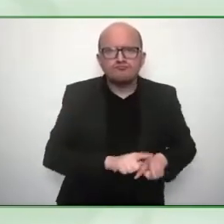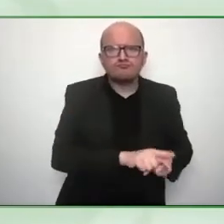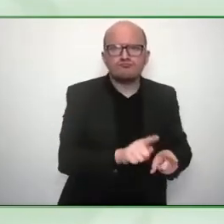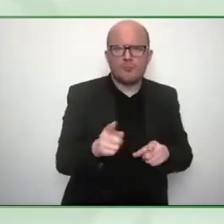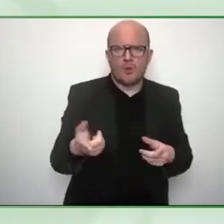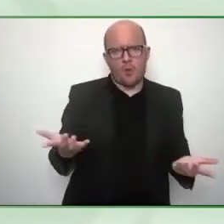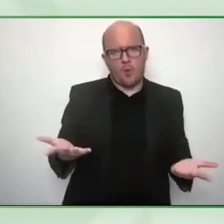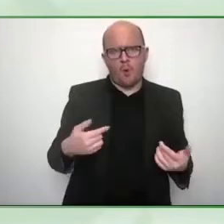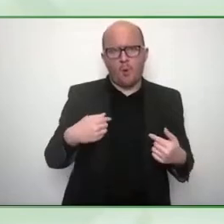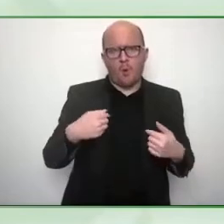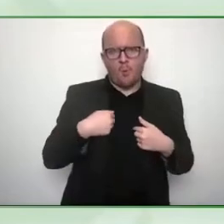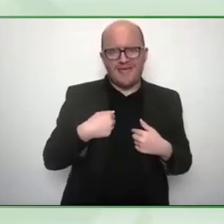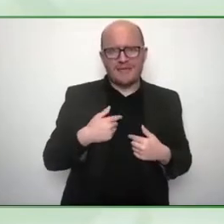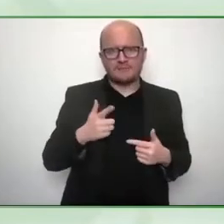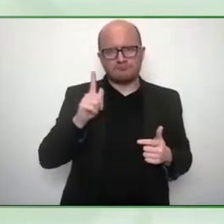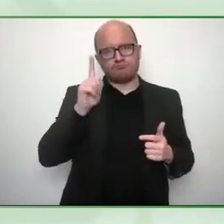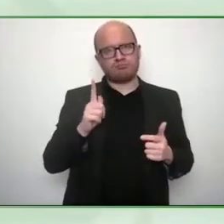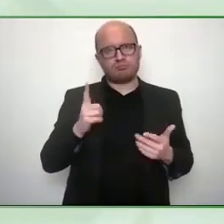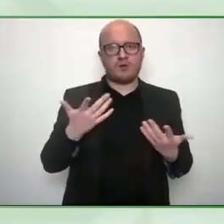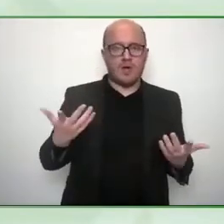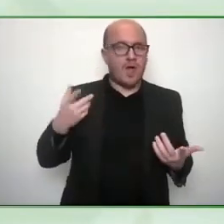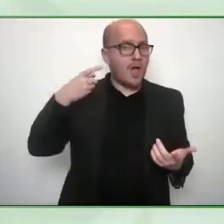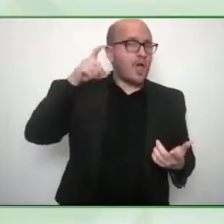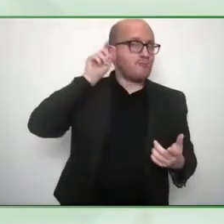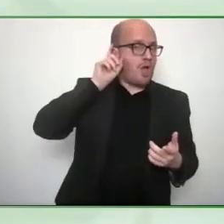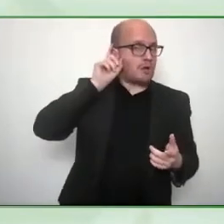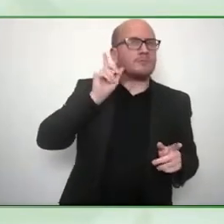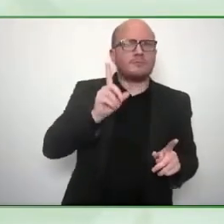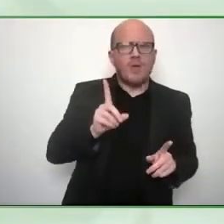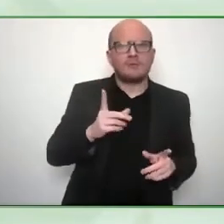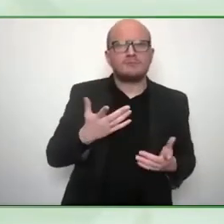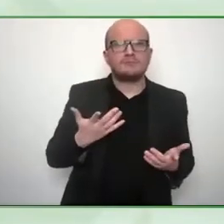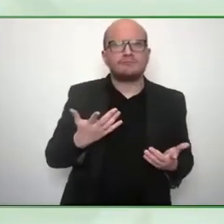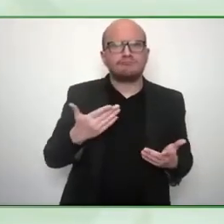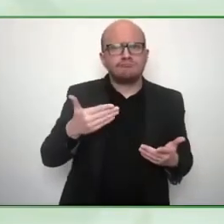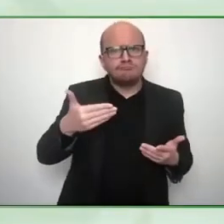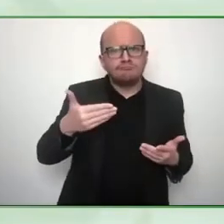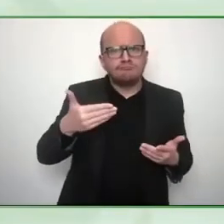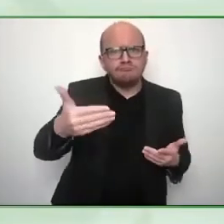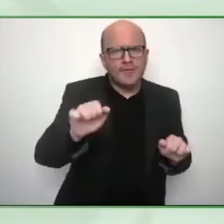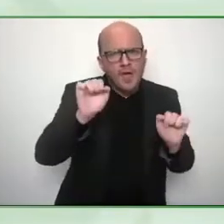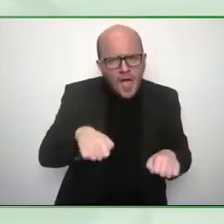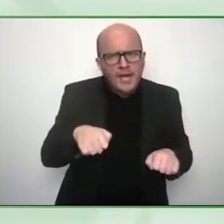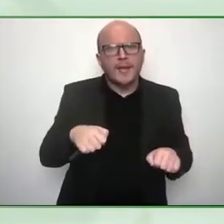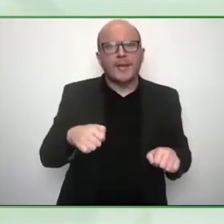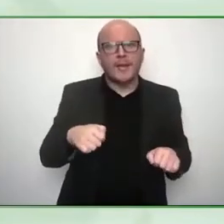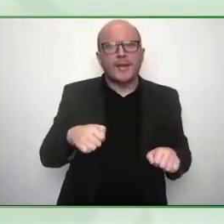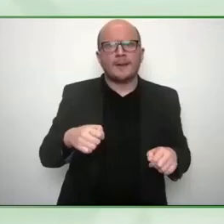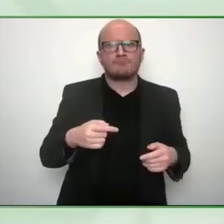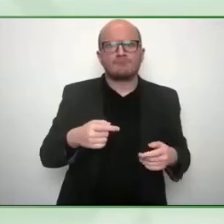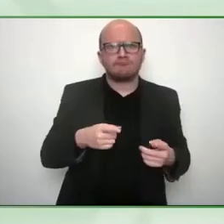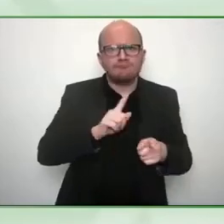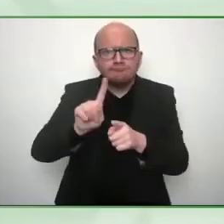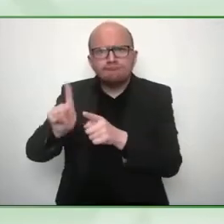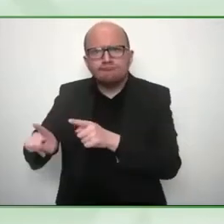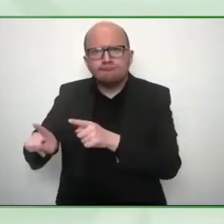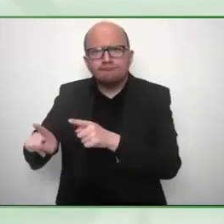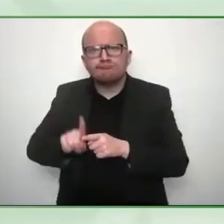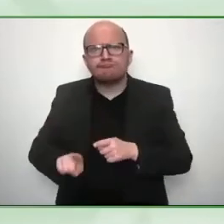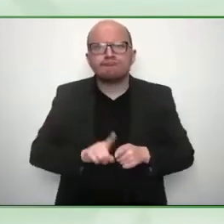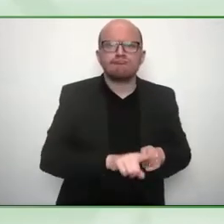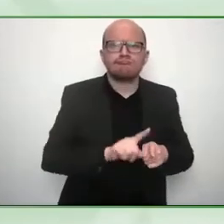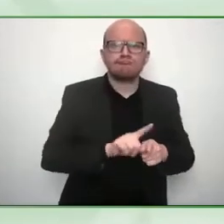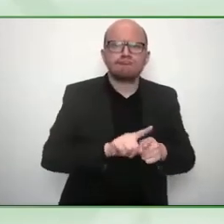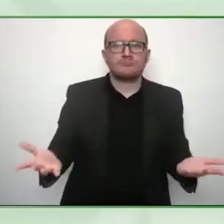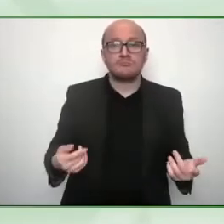like we can do additional devices as well but in terms of call to action it would just be please reach out and and uh you